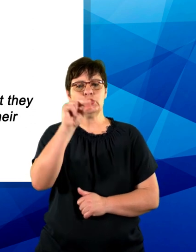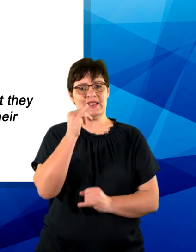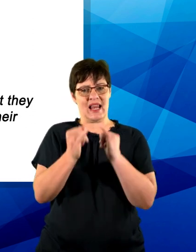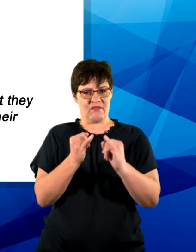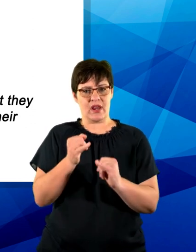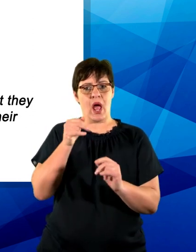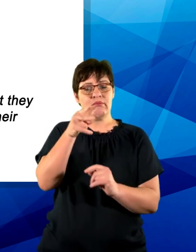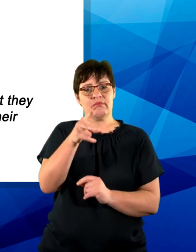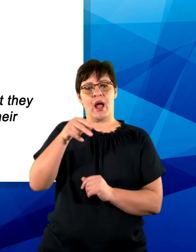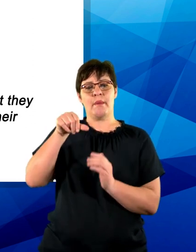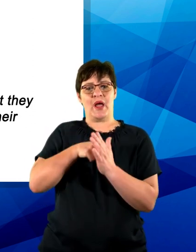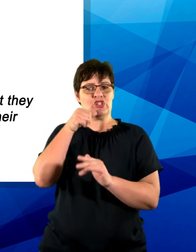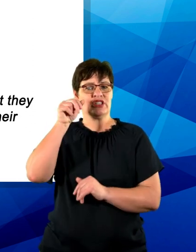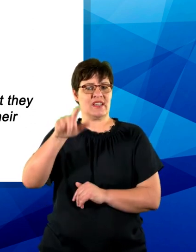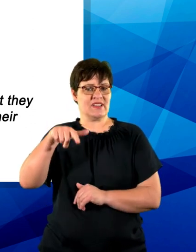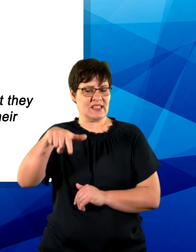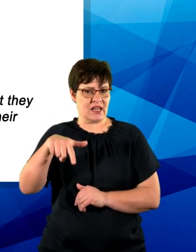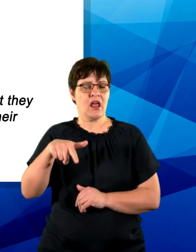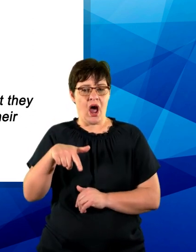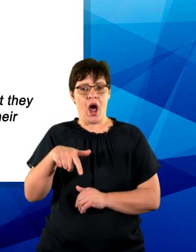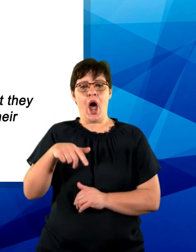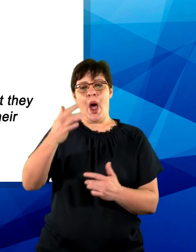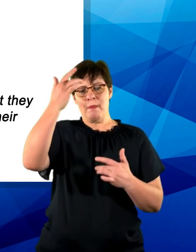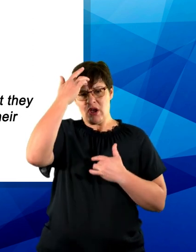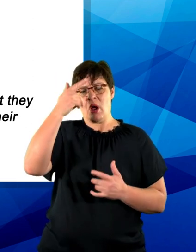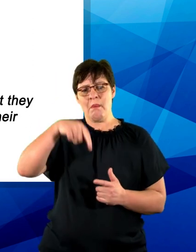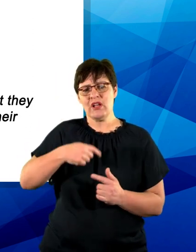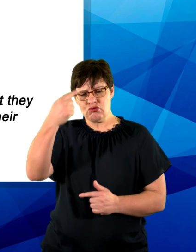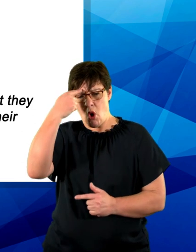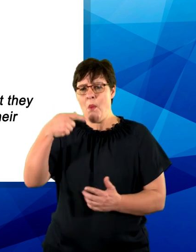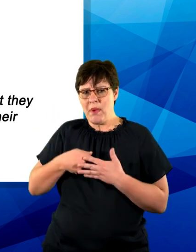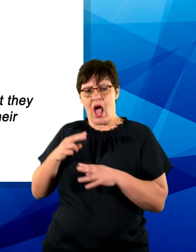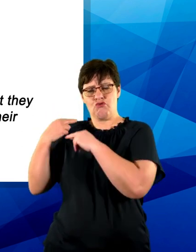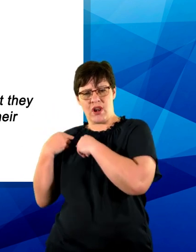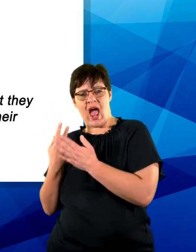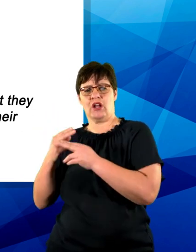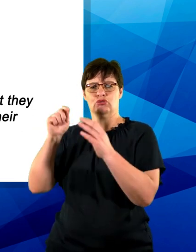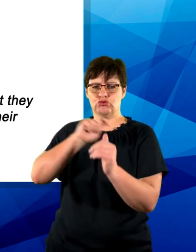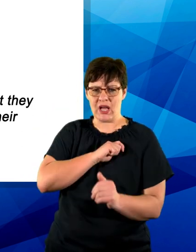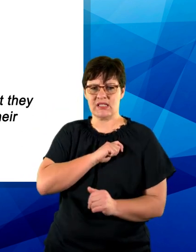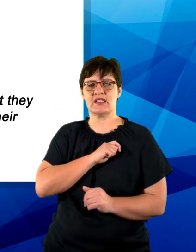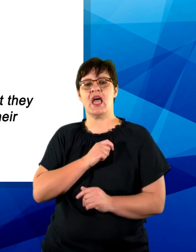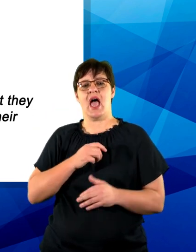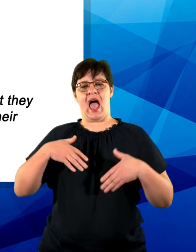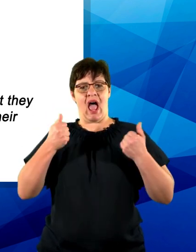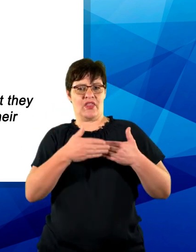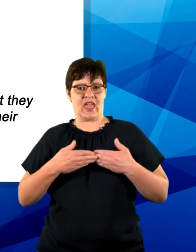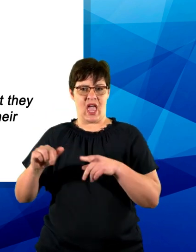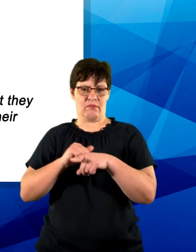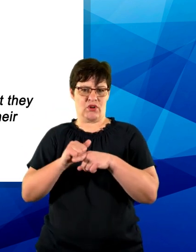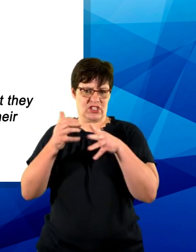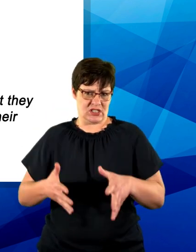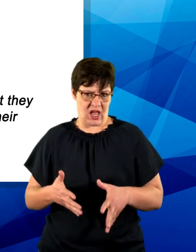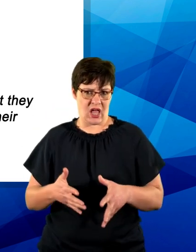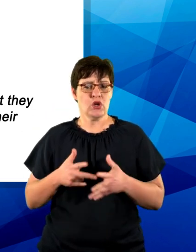page 17, patients need to know that they can trust and rely on healthcare practitioners to address their problems. In